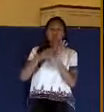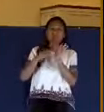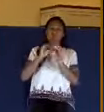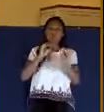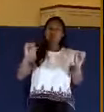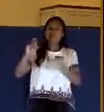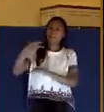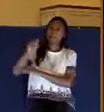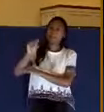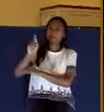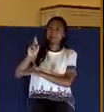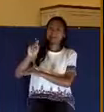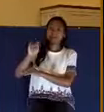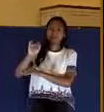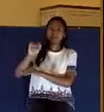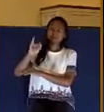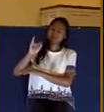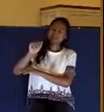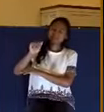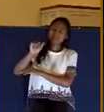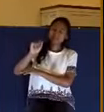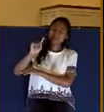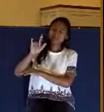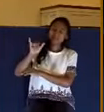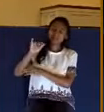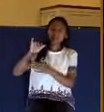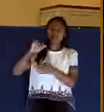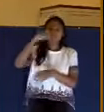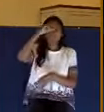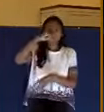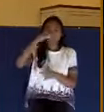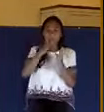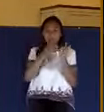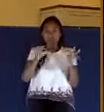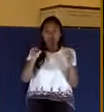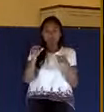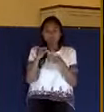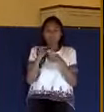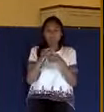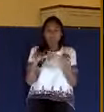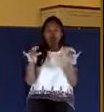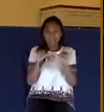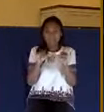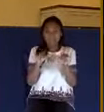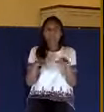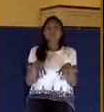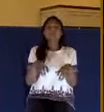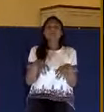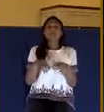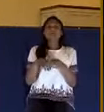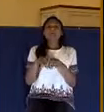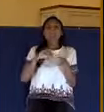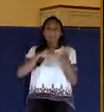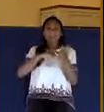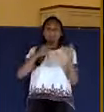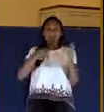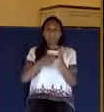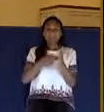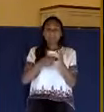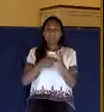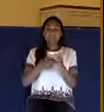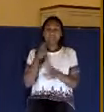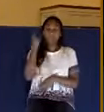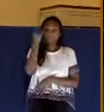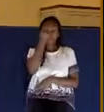Greek word that is a very long Greek word. It's a compound word, prosopon, which means face,